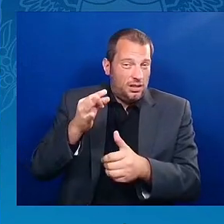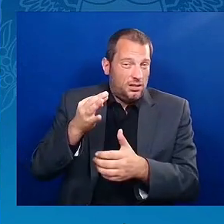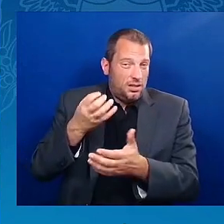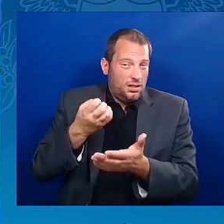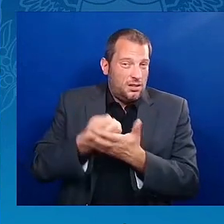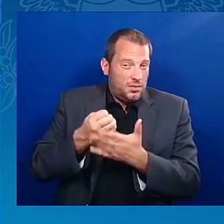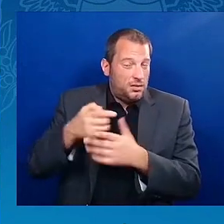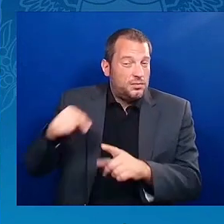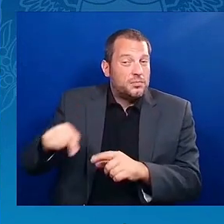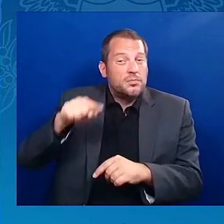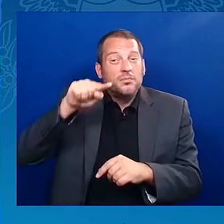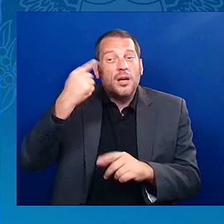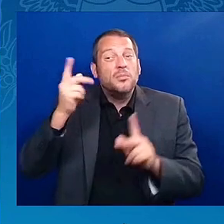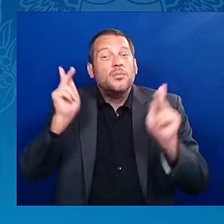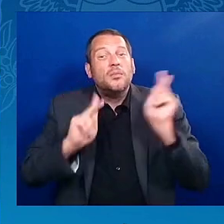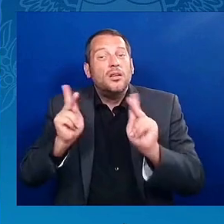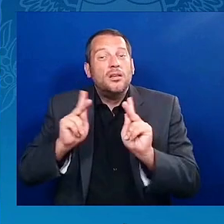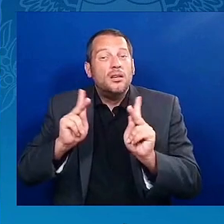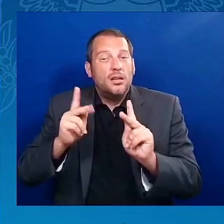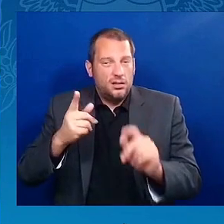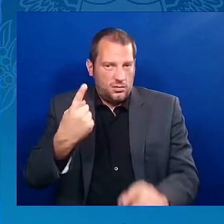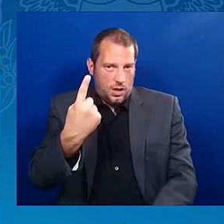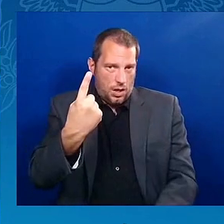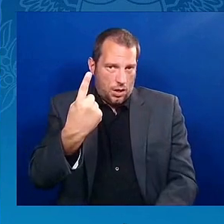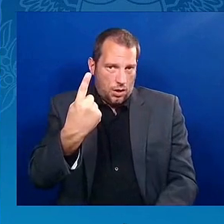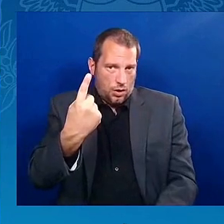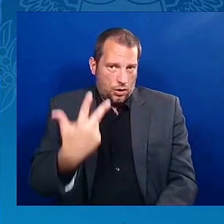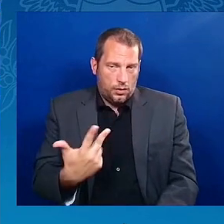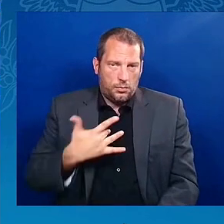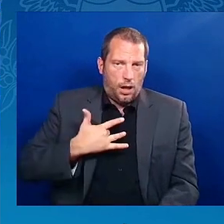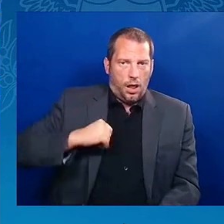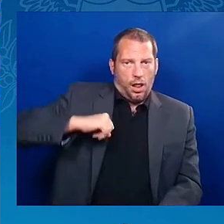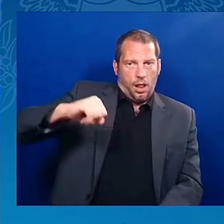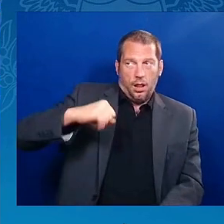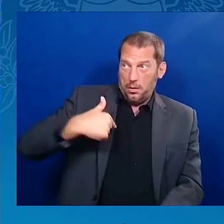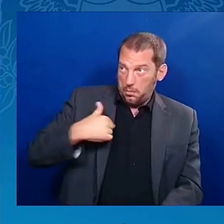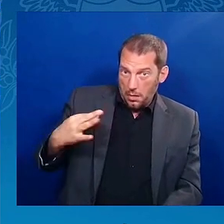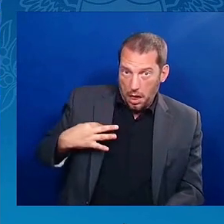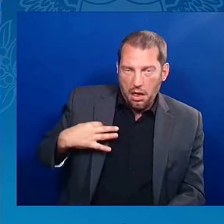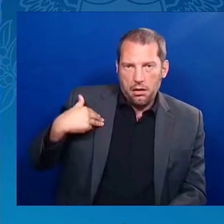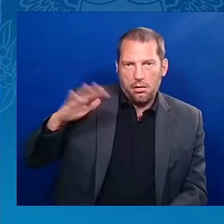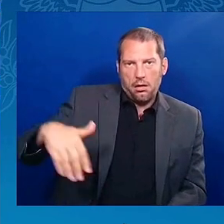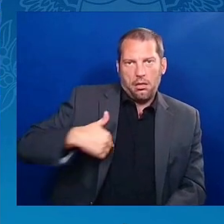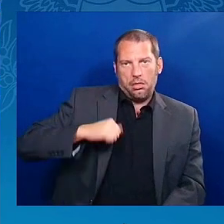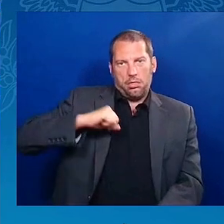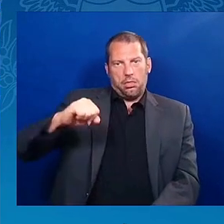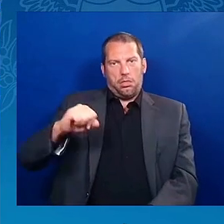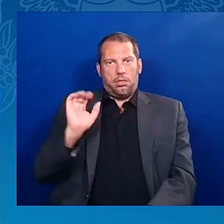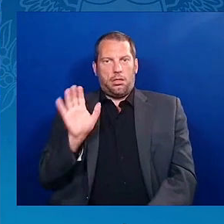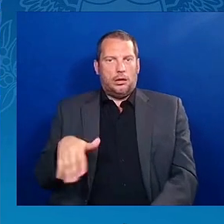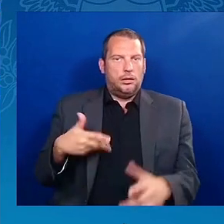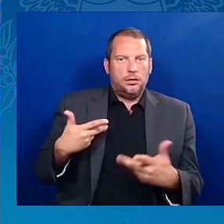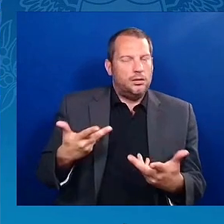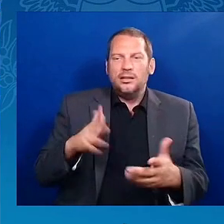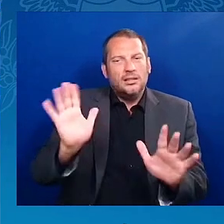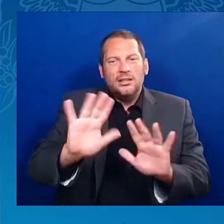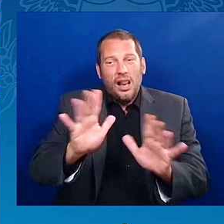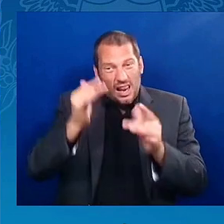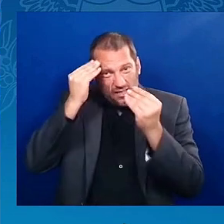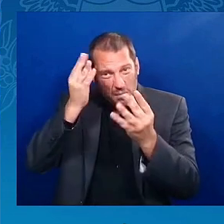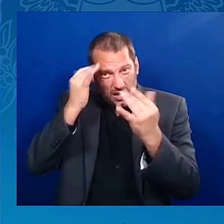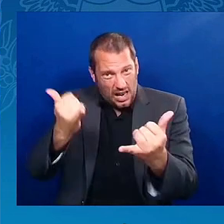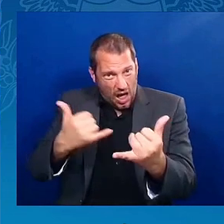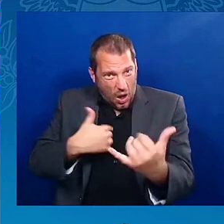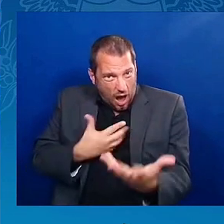and take advantage of what we are doing, including we have finally gotten rid of the prohibition